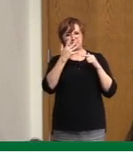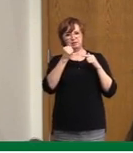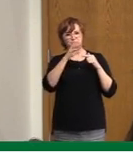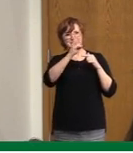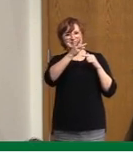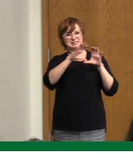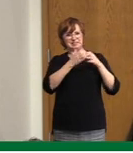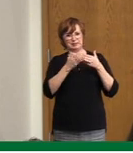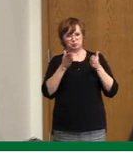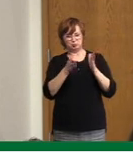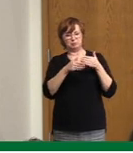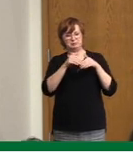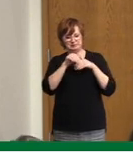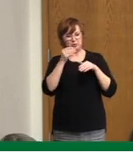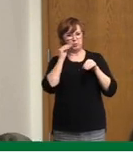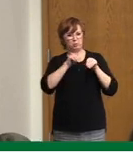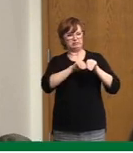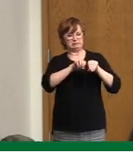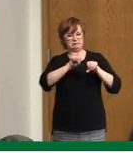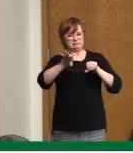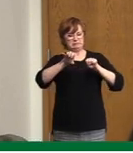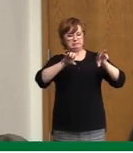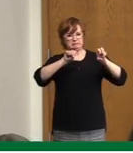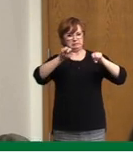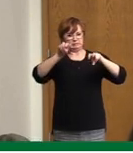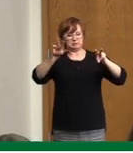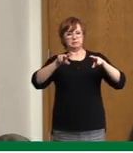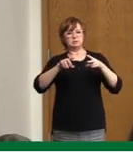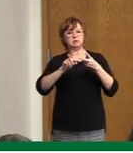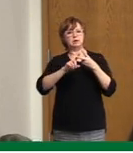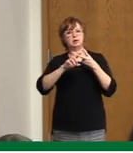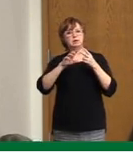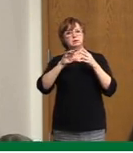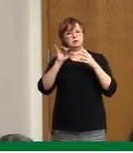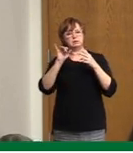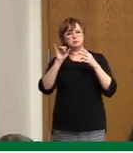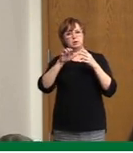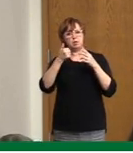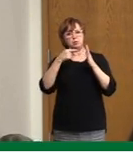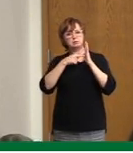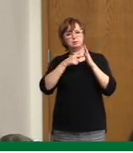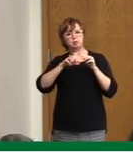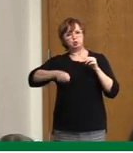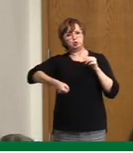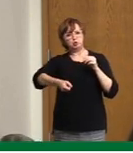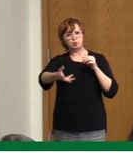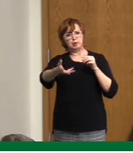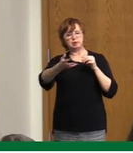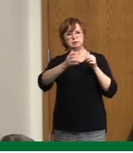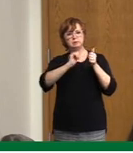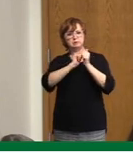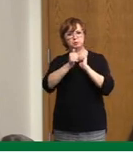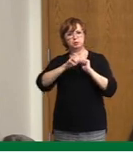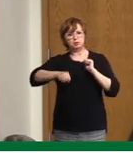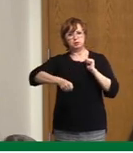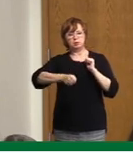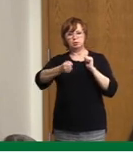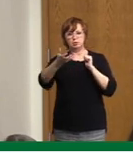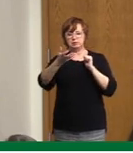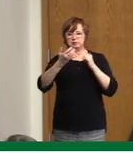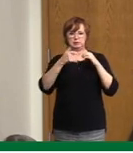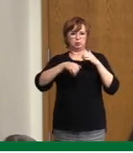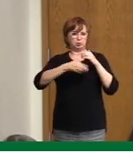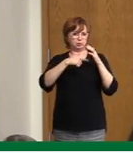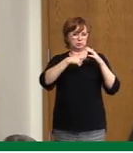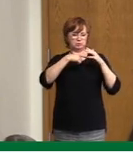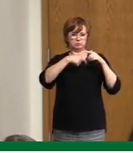or curling events resulted in a high number of contacts. Again, that's no longer happening at the moment, and then a few workplaces where there